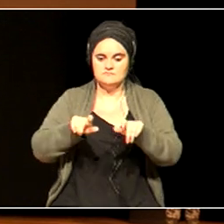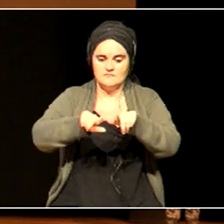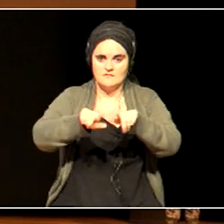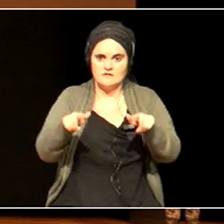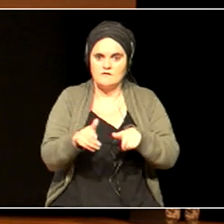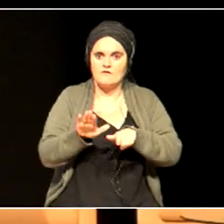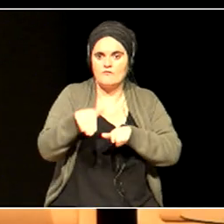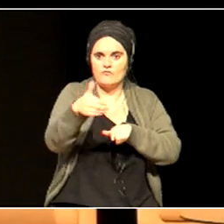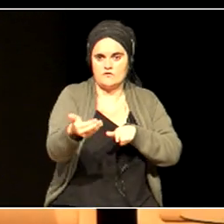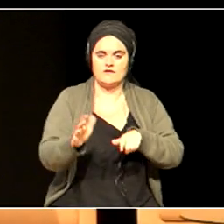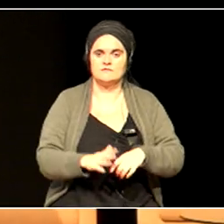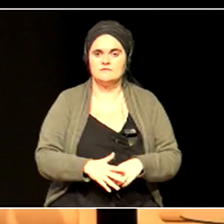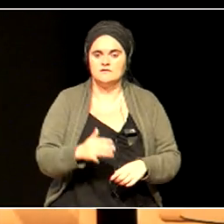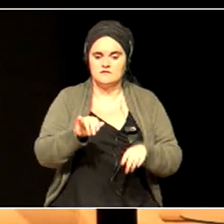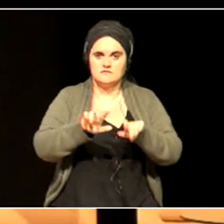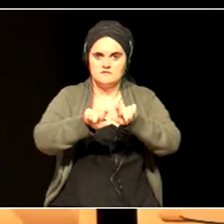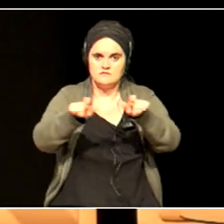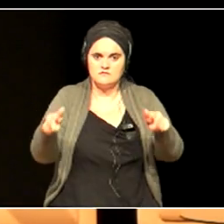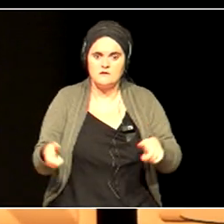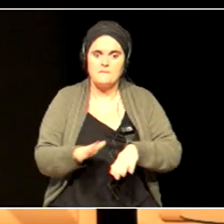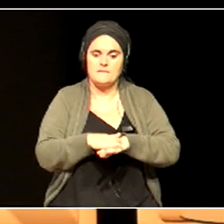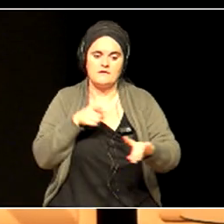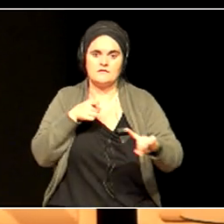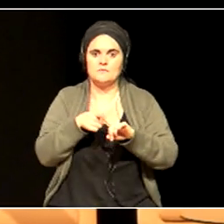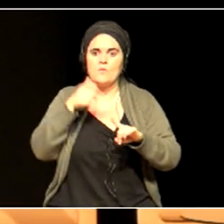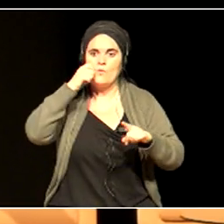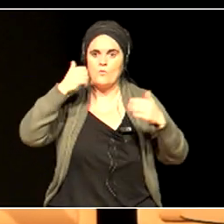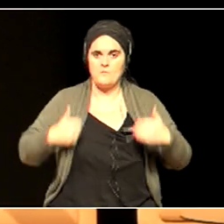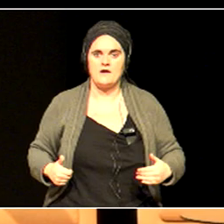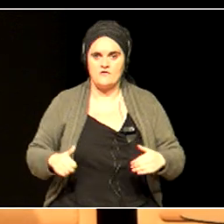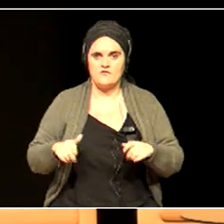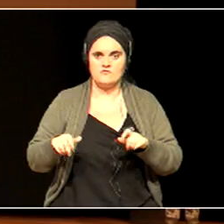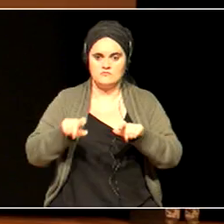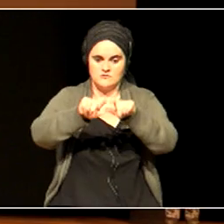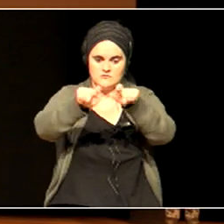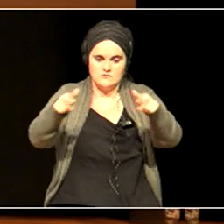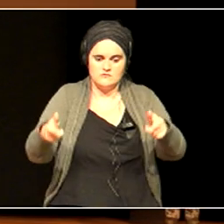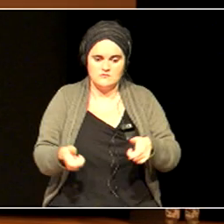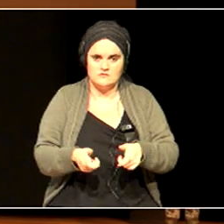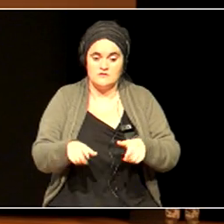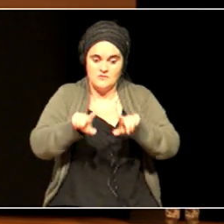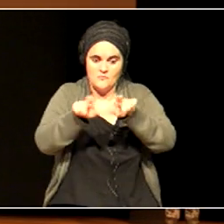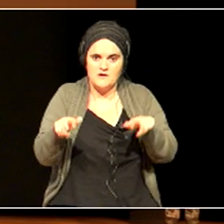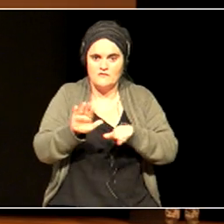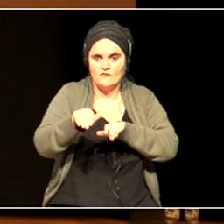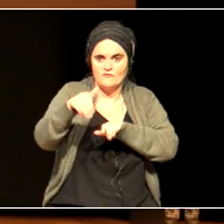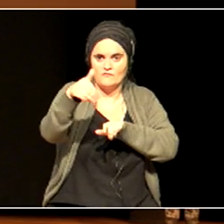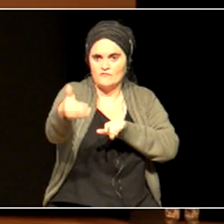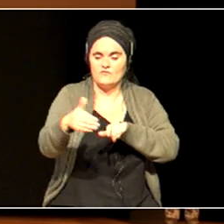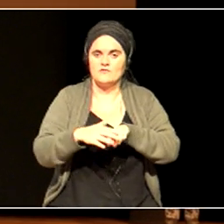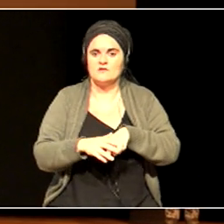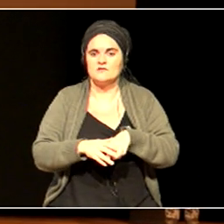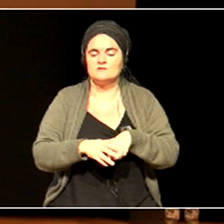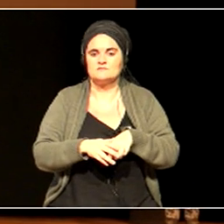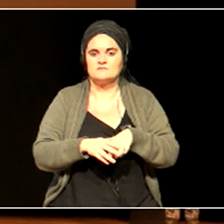And beyond the ring, you have the breaching of